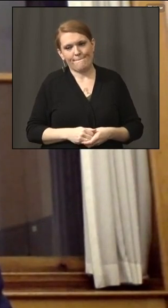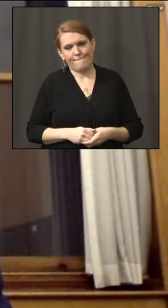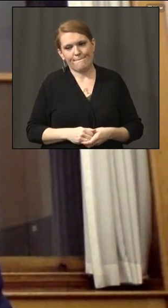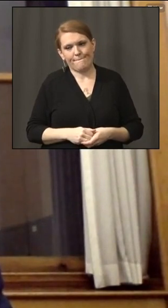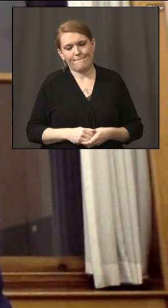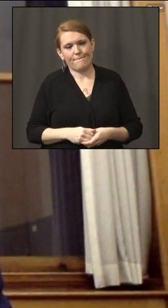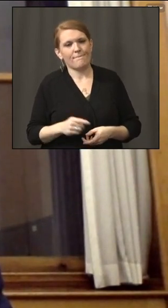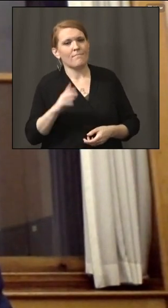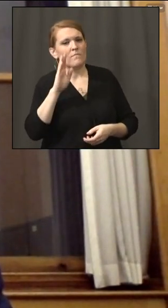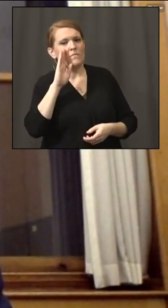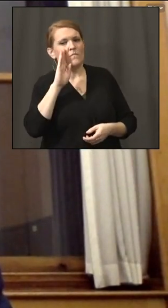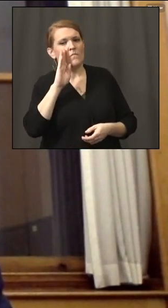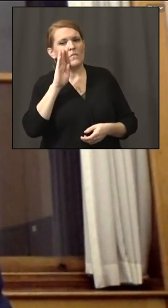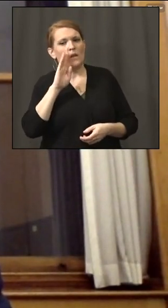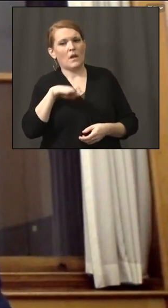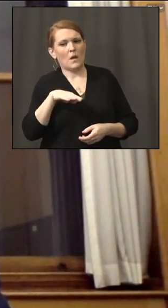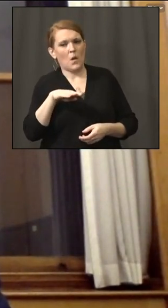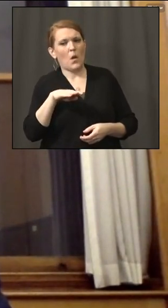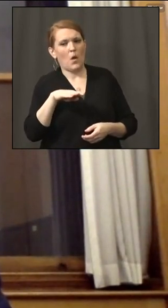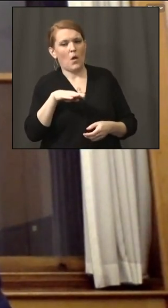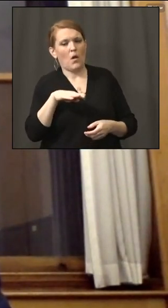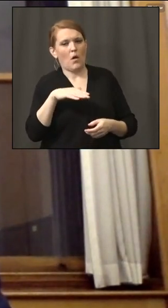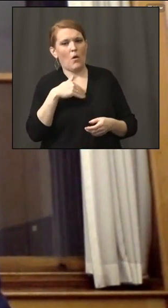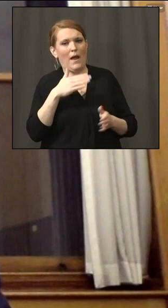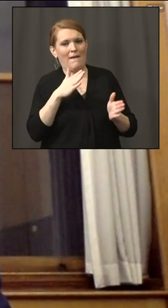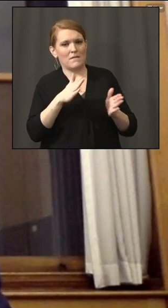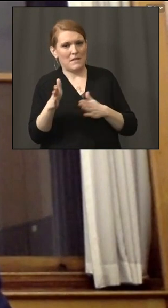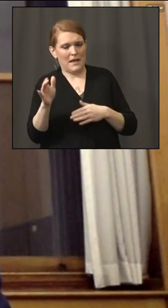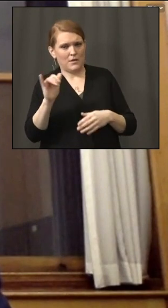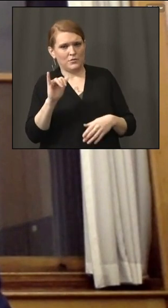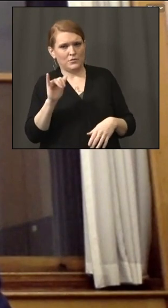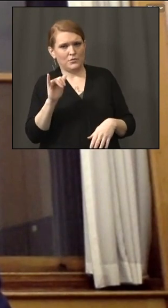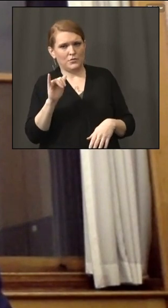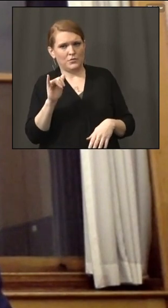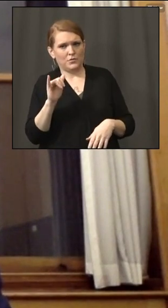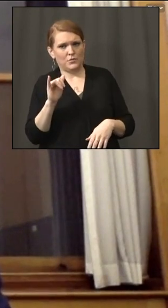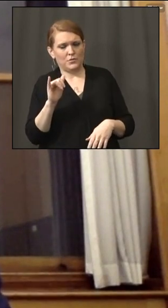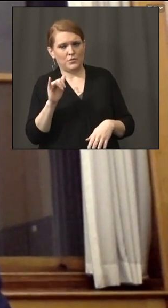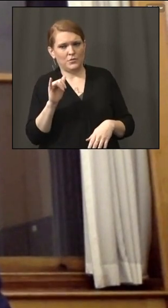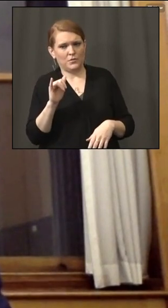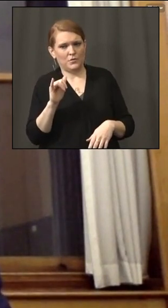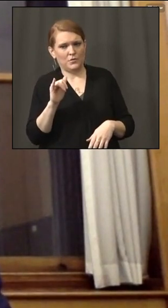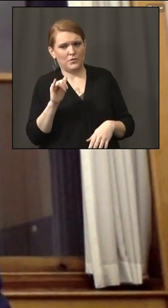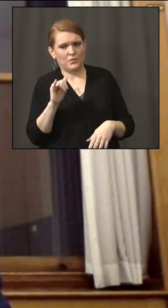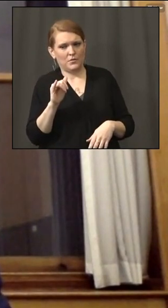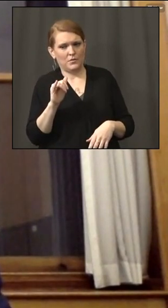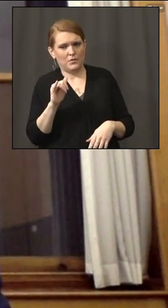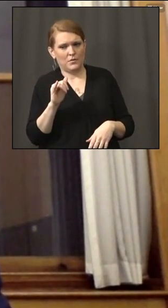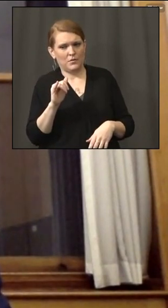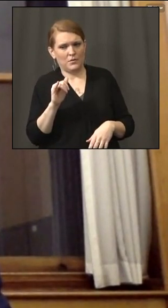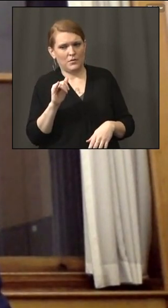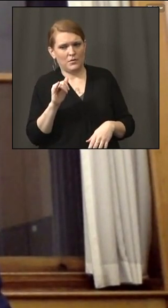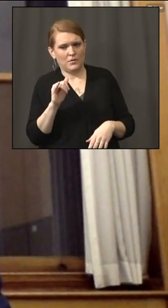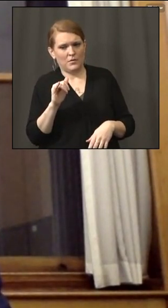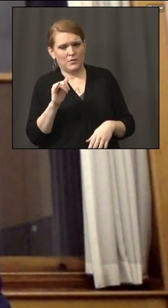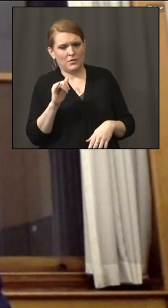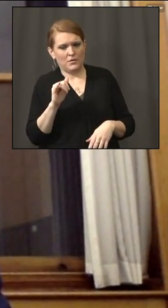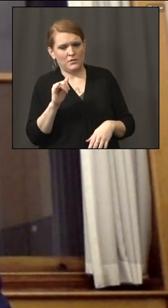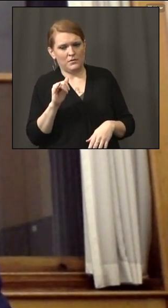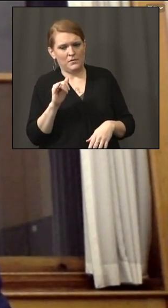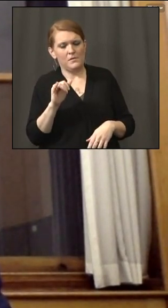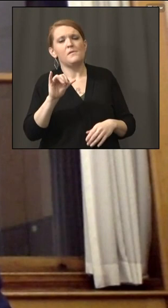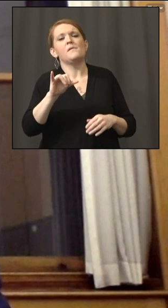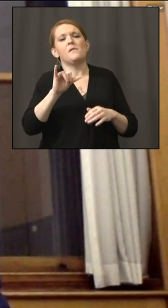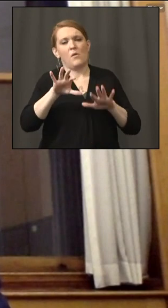hasn't been formally released, but a lot of grandparents are asking, you know, or anyone over 75, when it is their